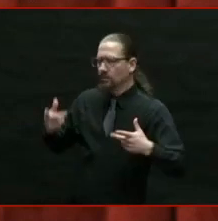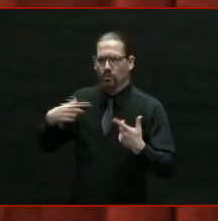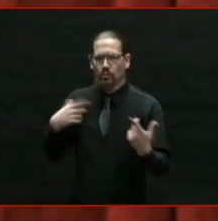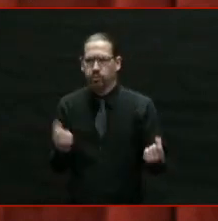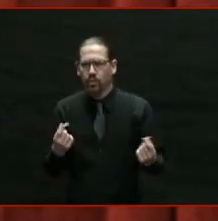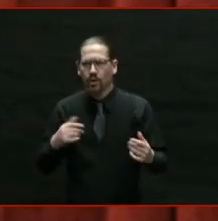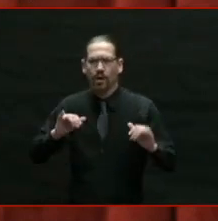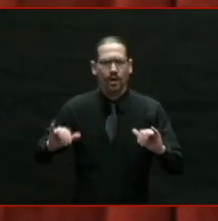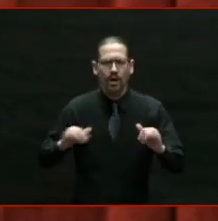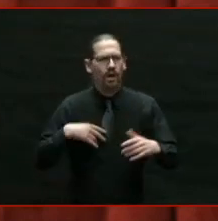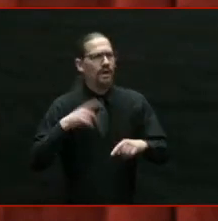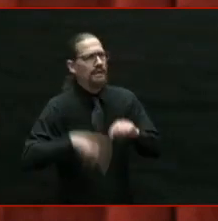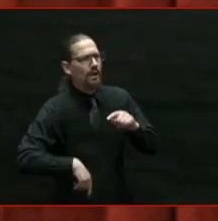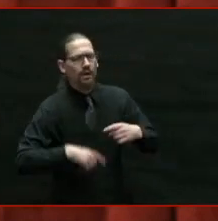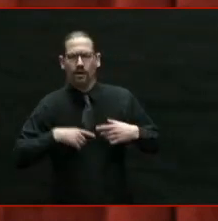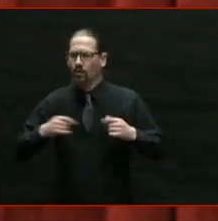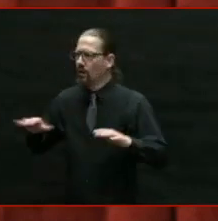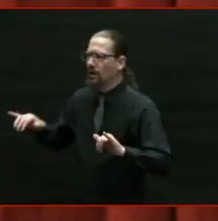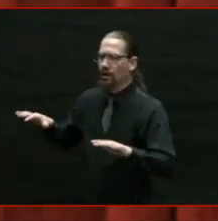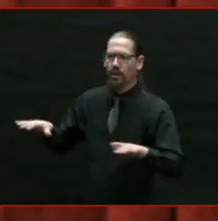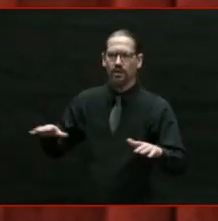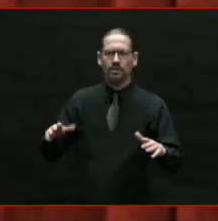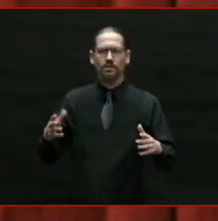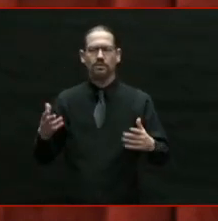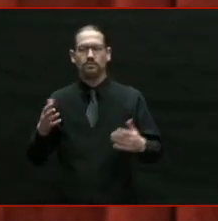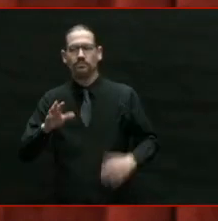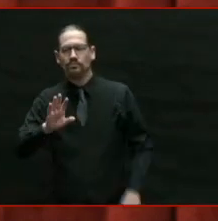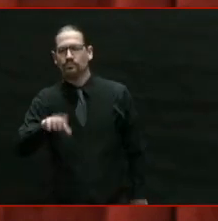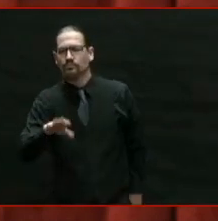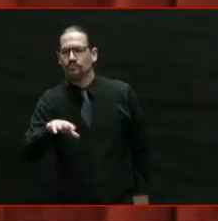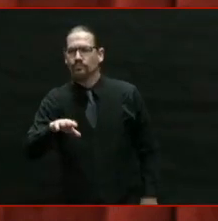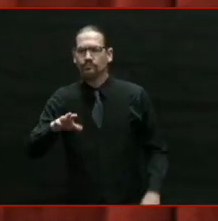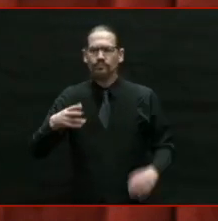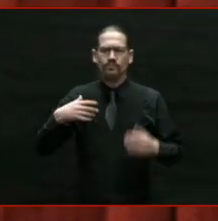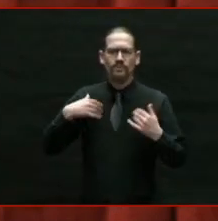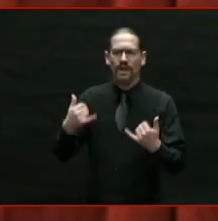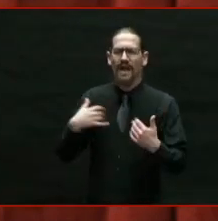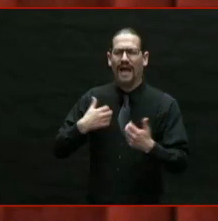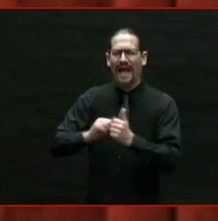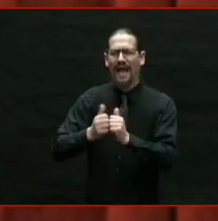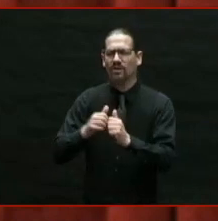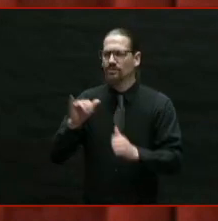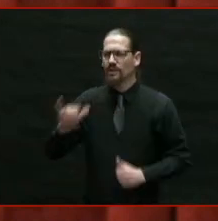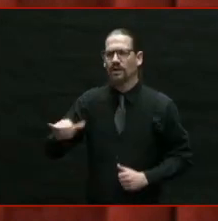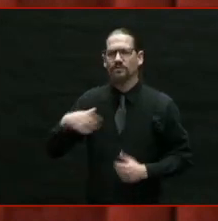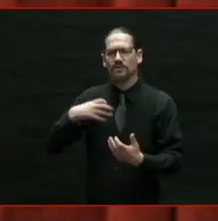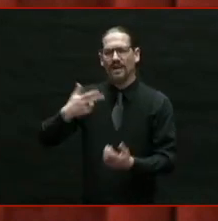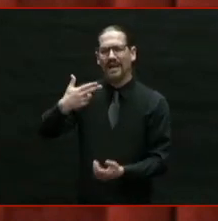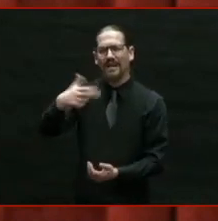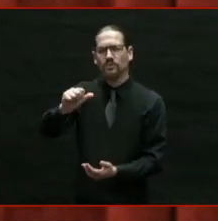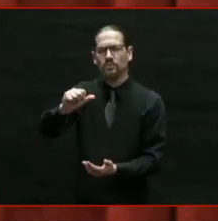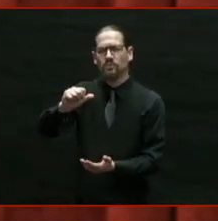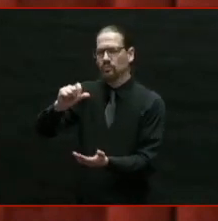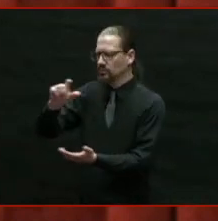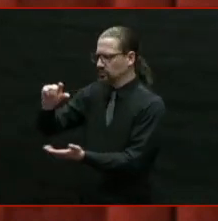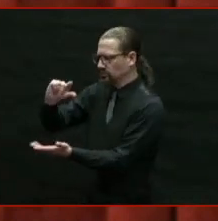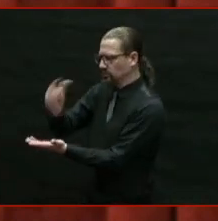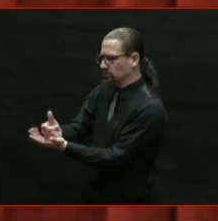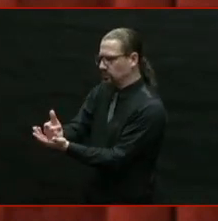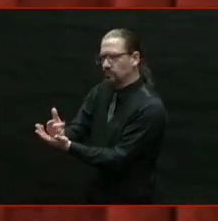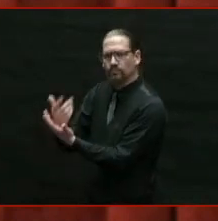when you need a degree or a credential past high school to get a decent job.